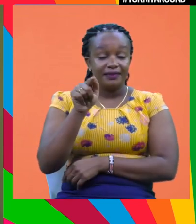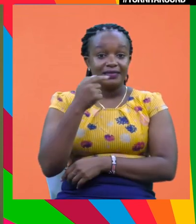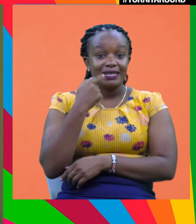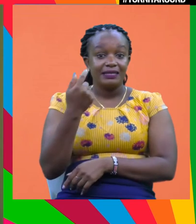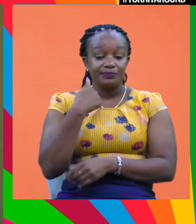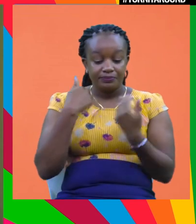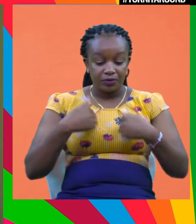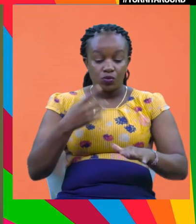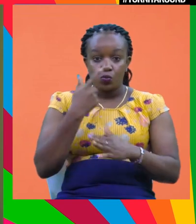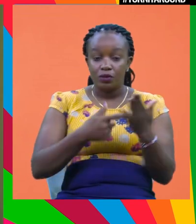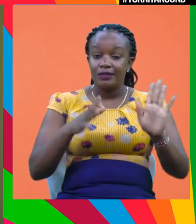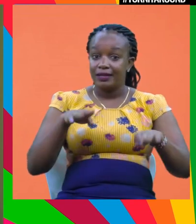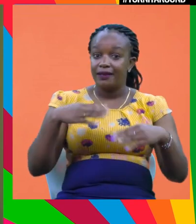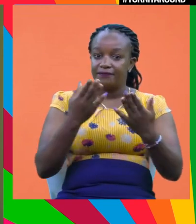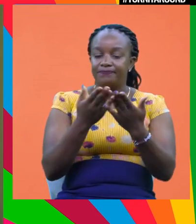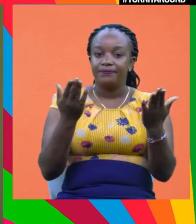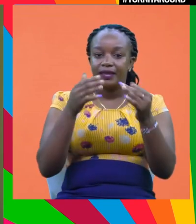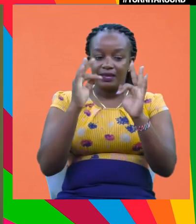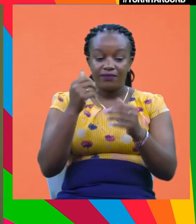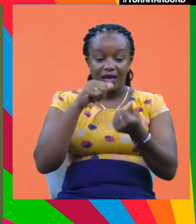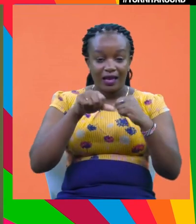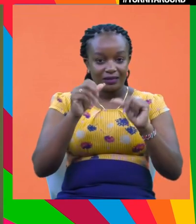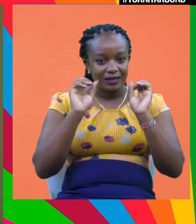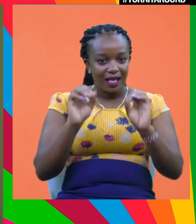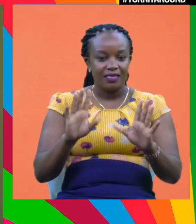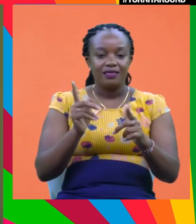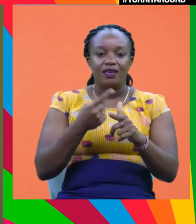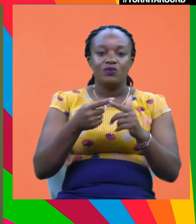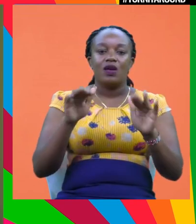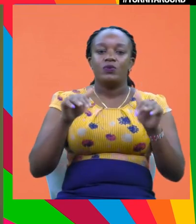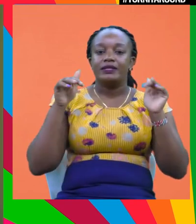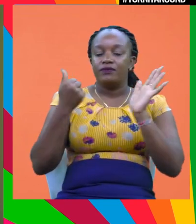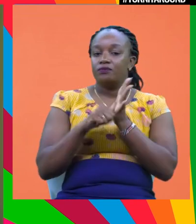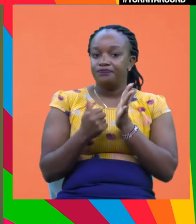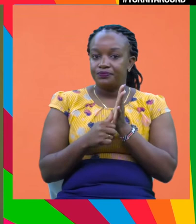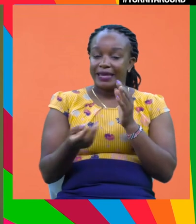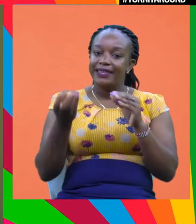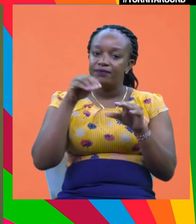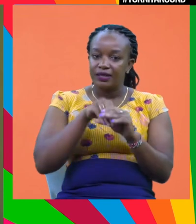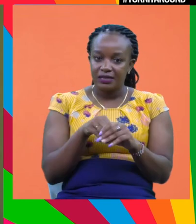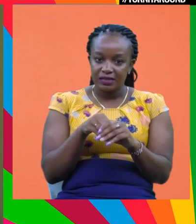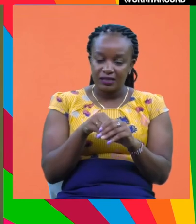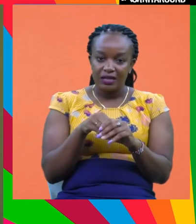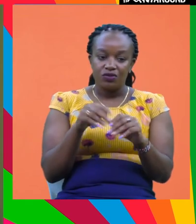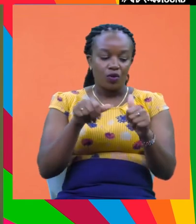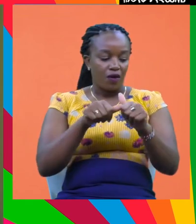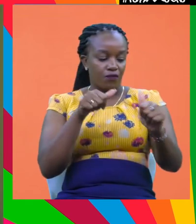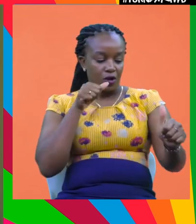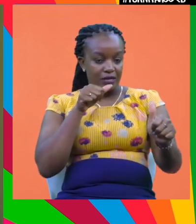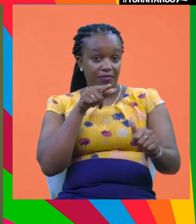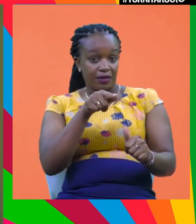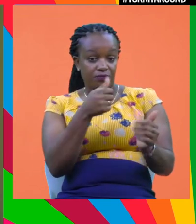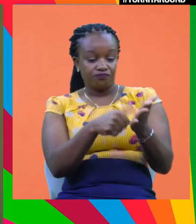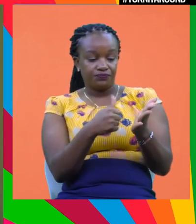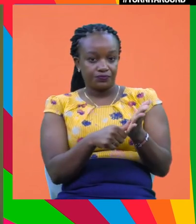so that tells me that given that if we don't act, we're heading for disaster, investing into avoiding that